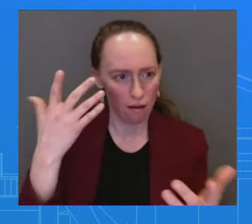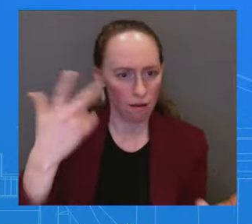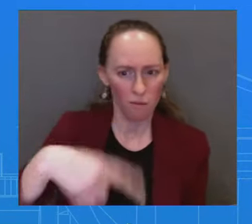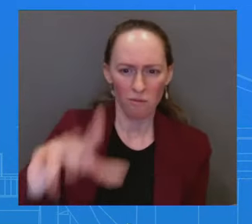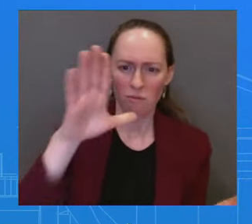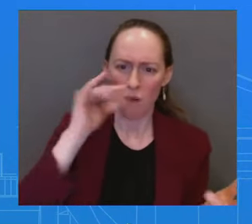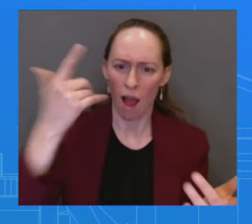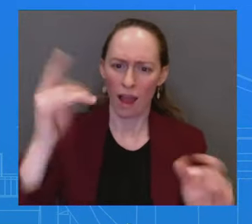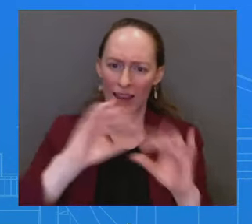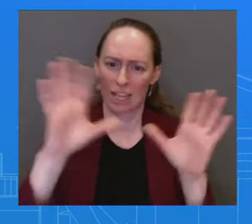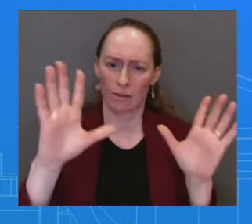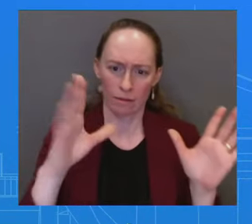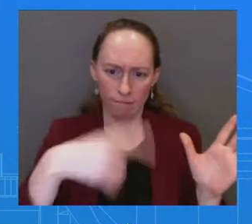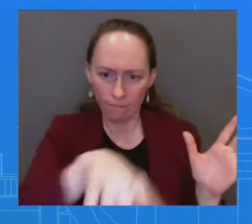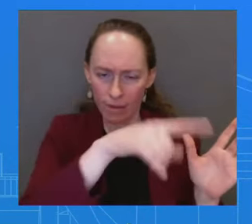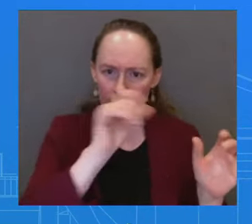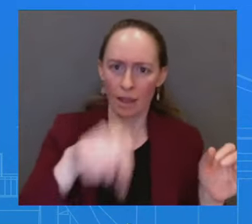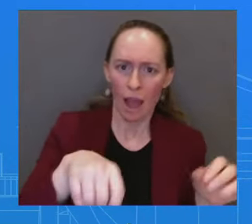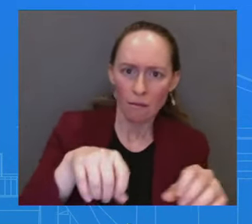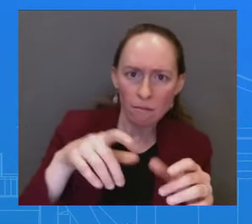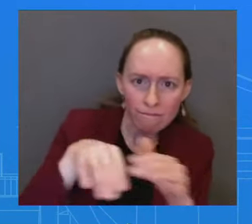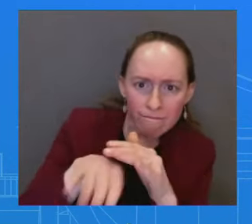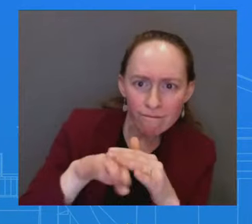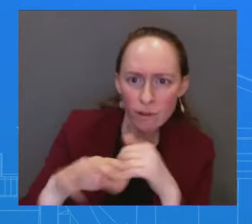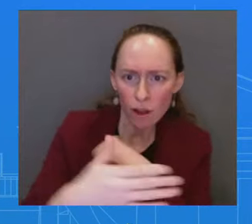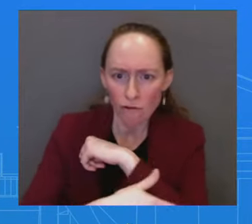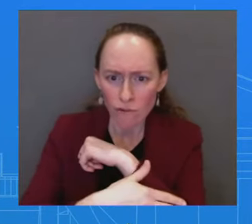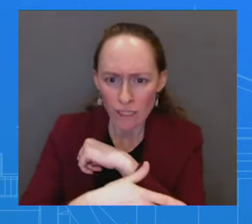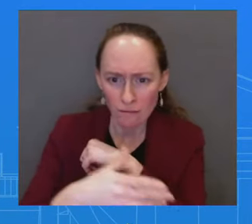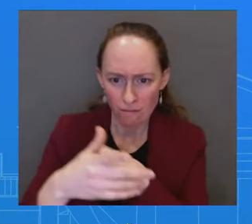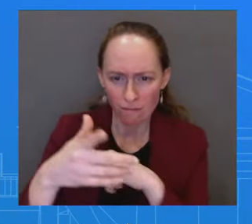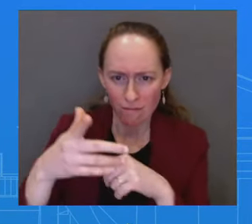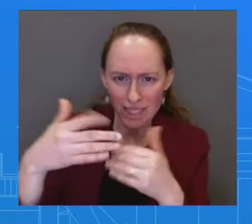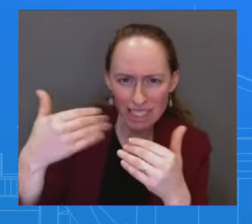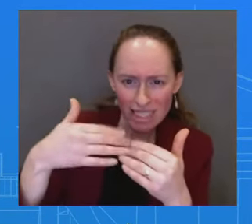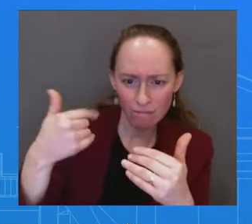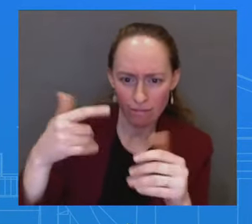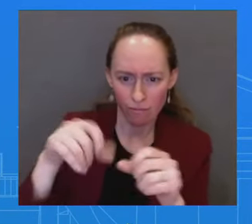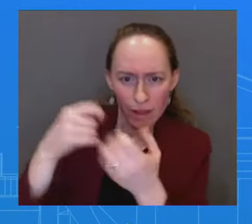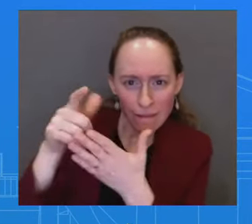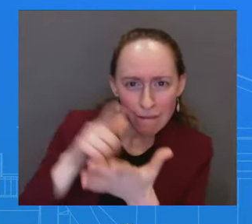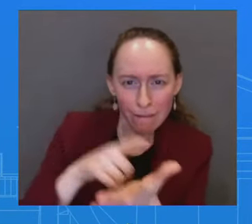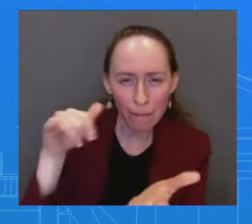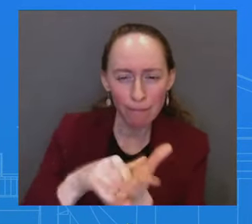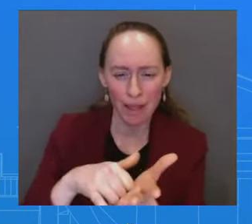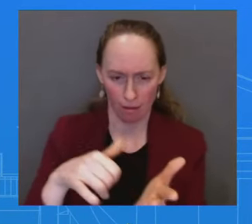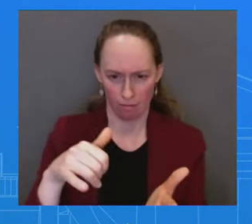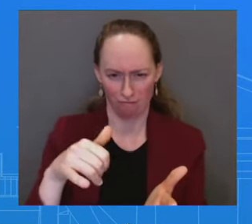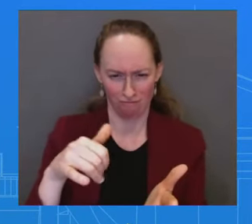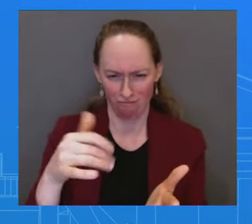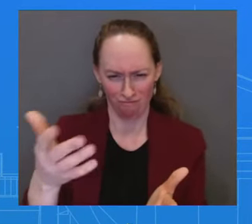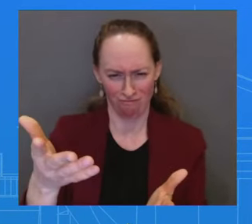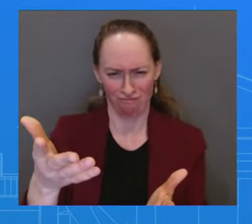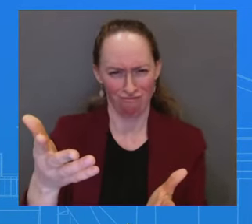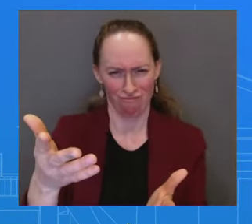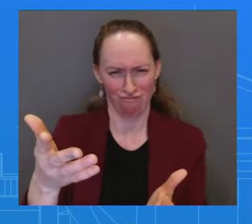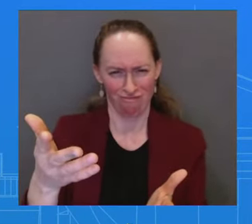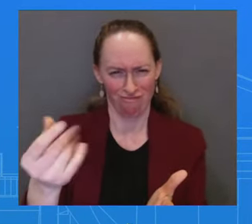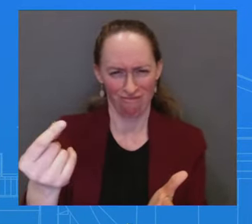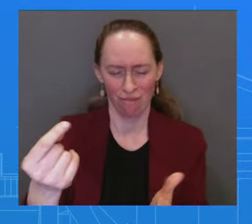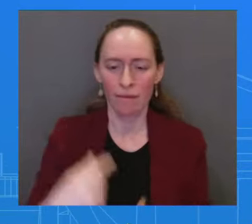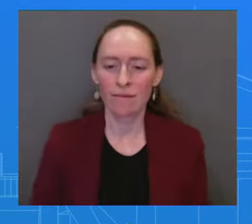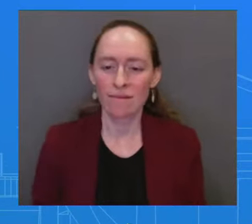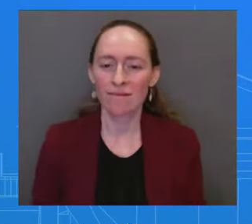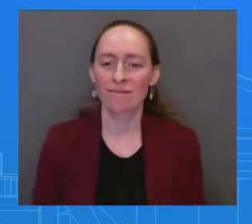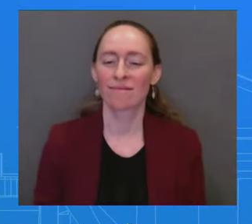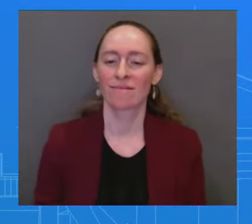I don't believe we are. Why do you think we are? Well, you guys sued to cut razor wire that was put in place by Texas